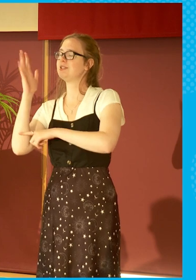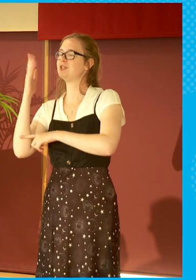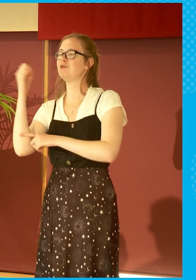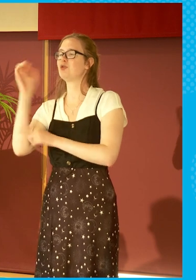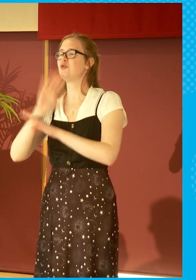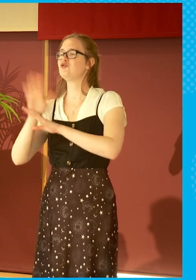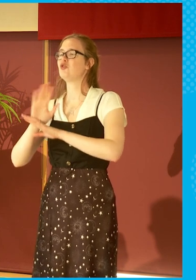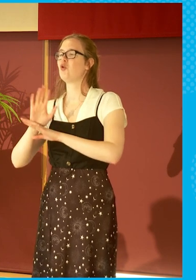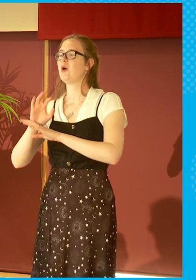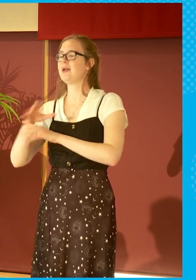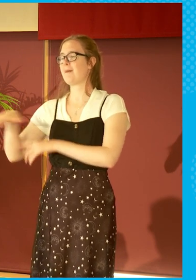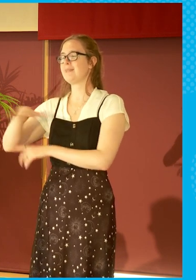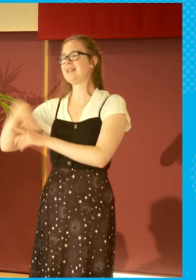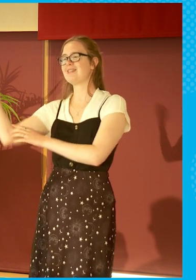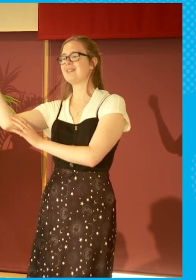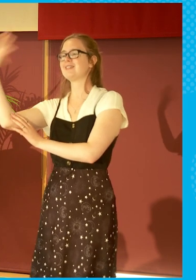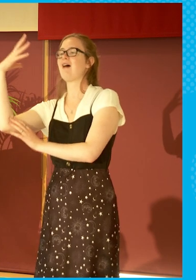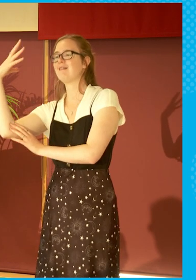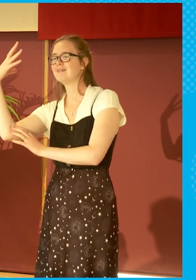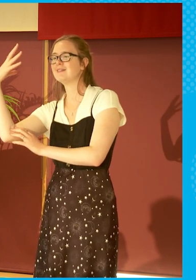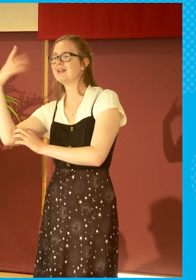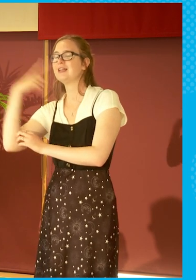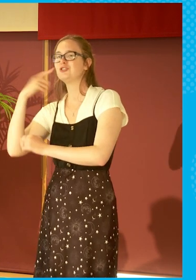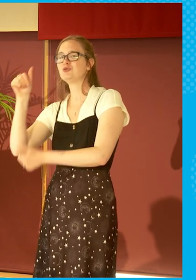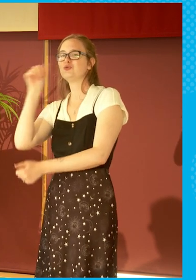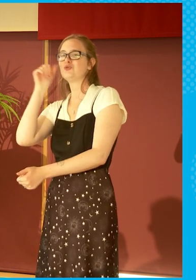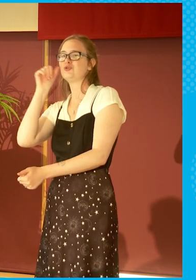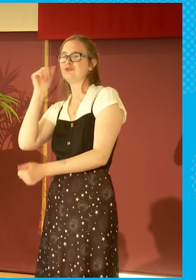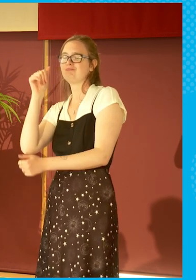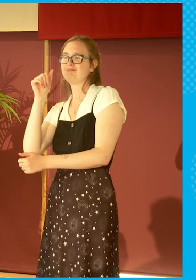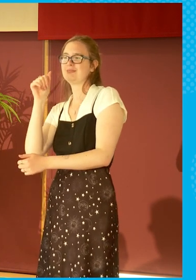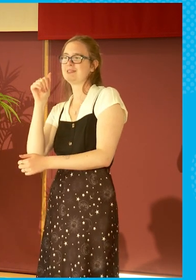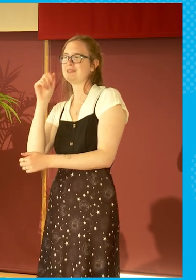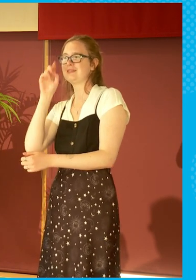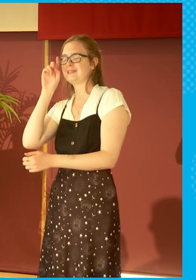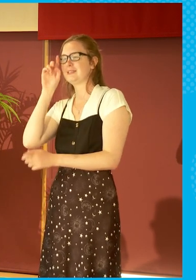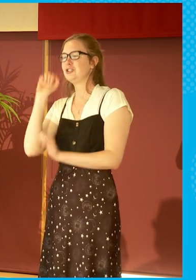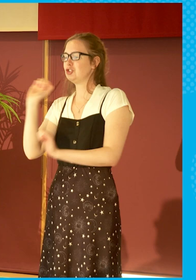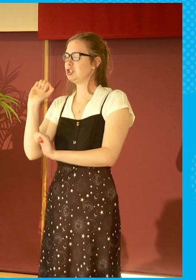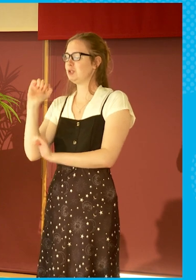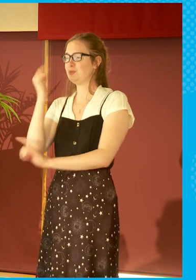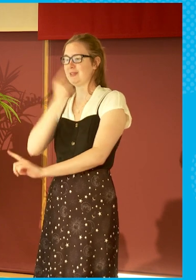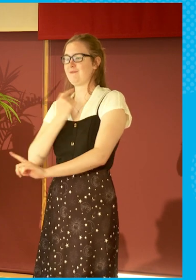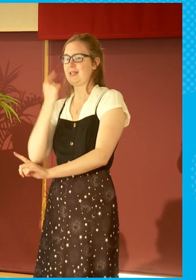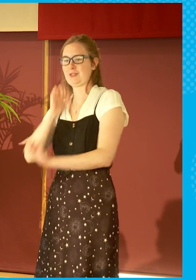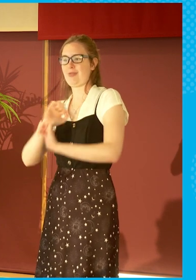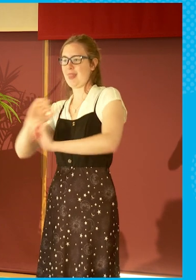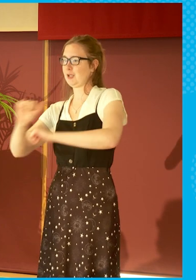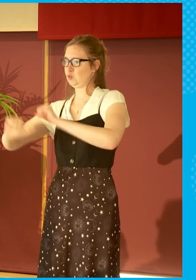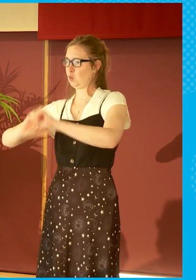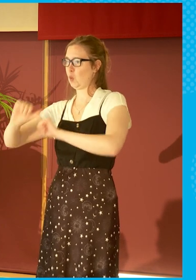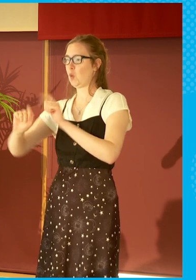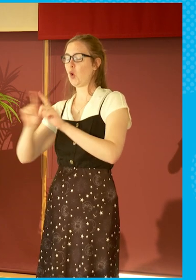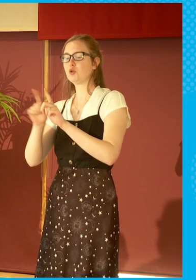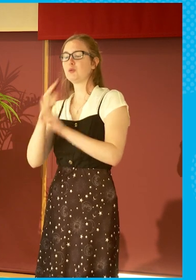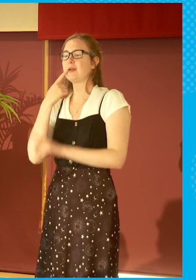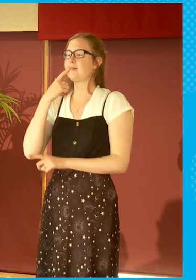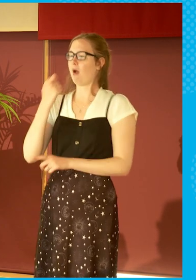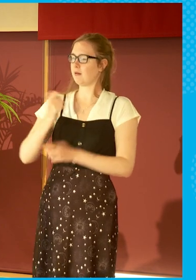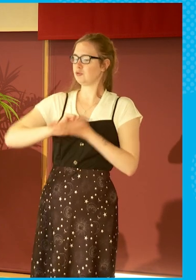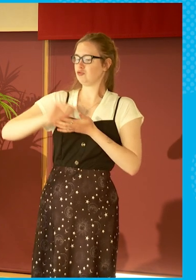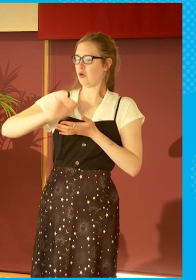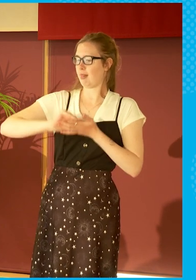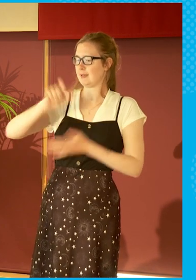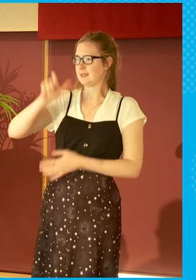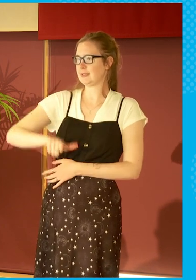and some Chana for, I should not actually know all the shows she's in. But anyway, she was the face of it. And then we had a young journalist who's